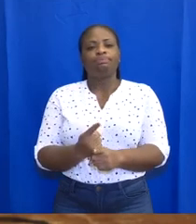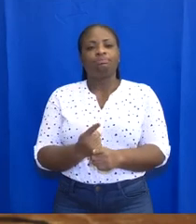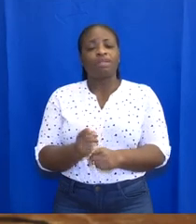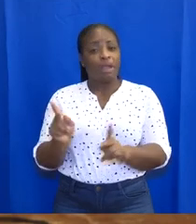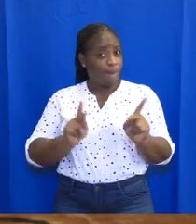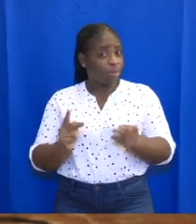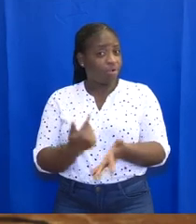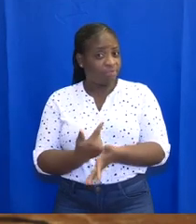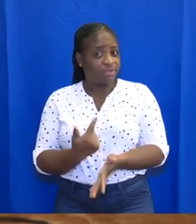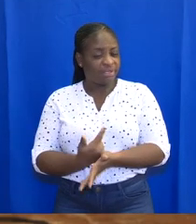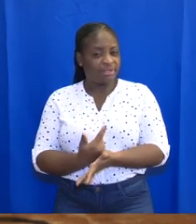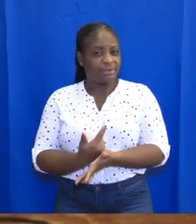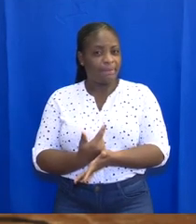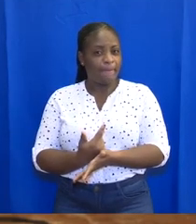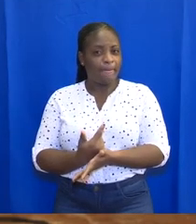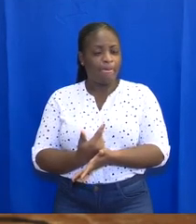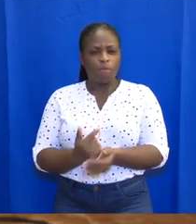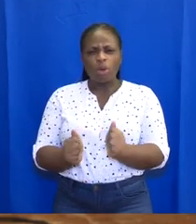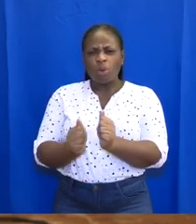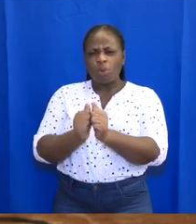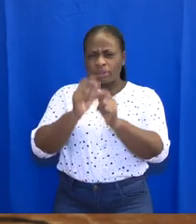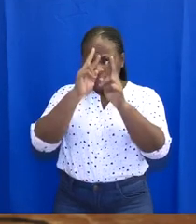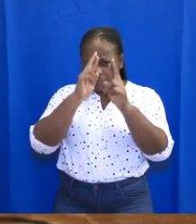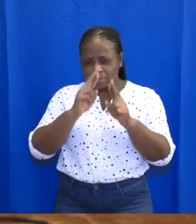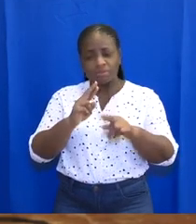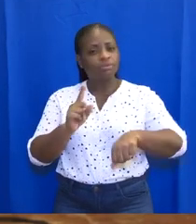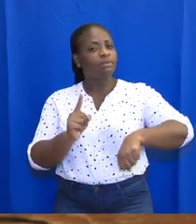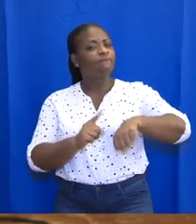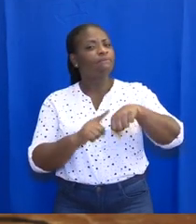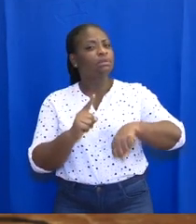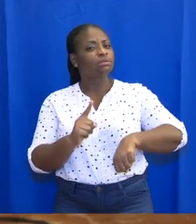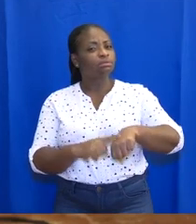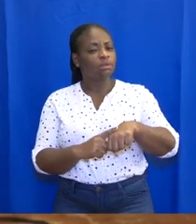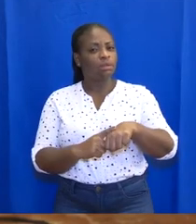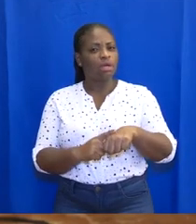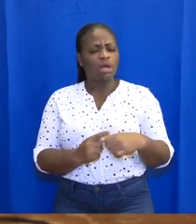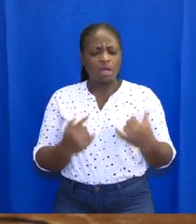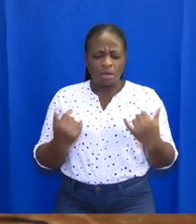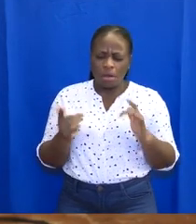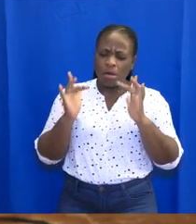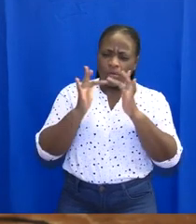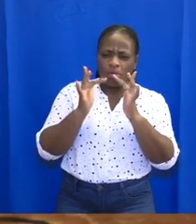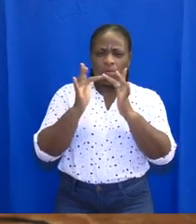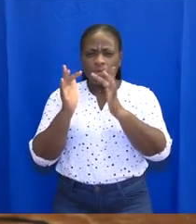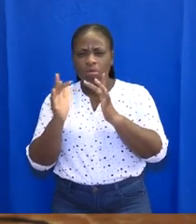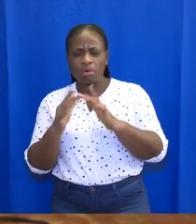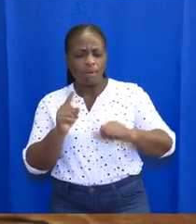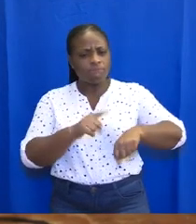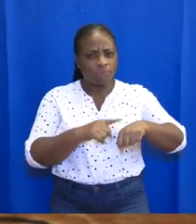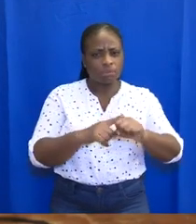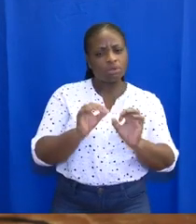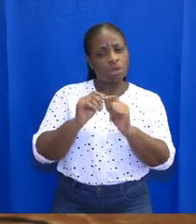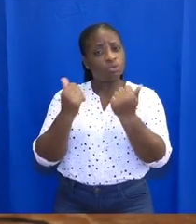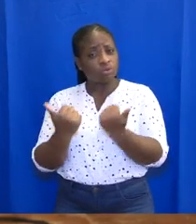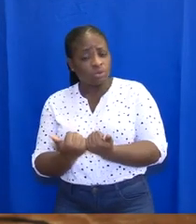Fellow Ghanaians, with respect to football, after due consultations with the Ghana Football Association,